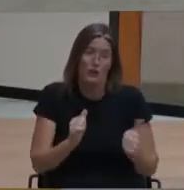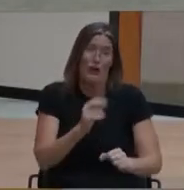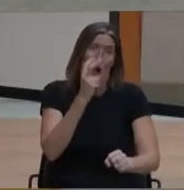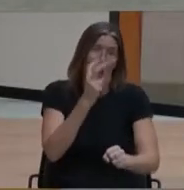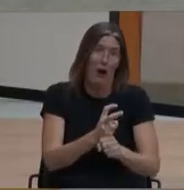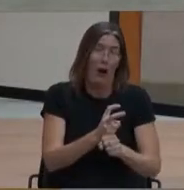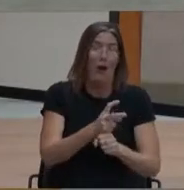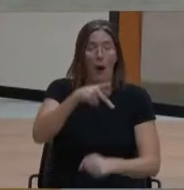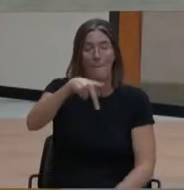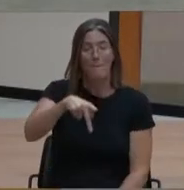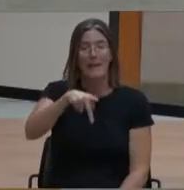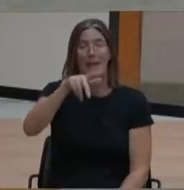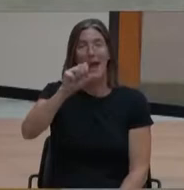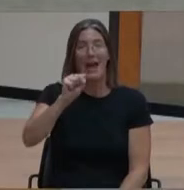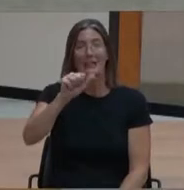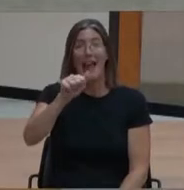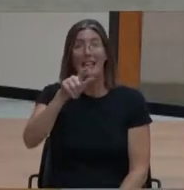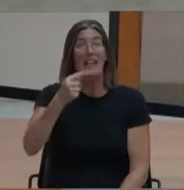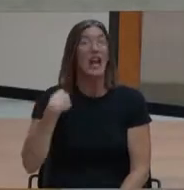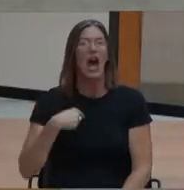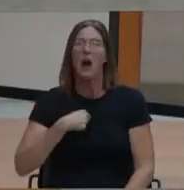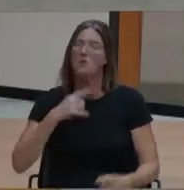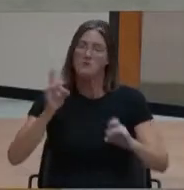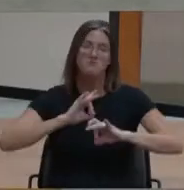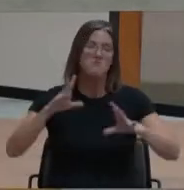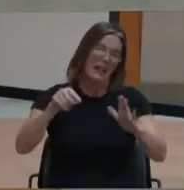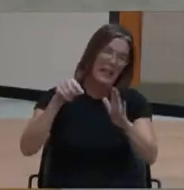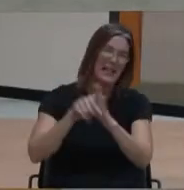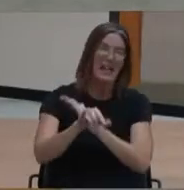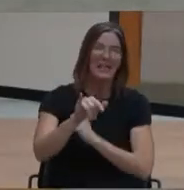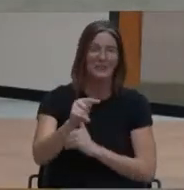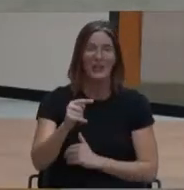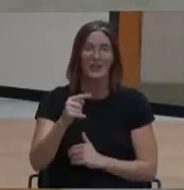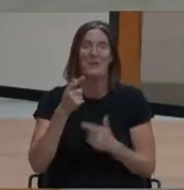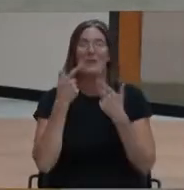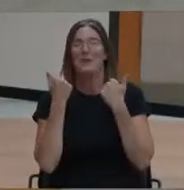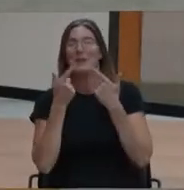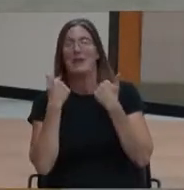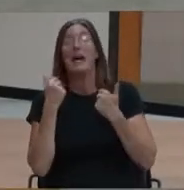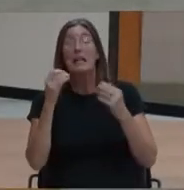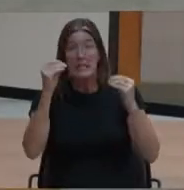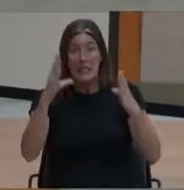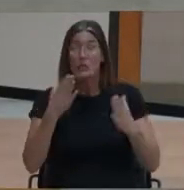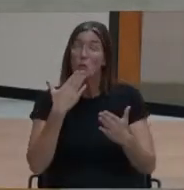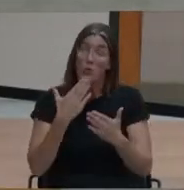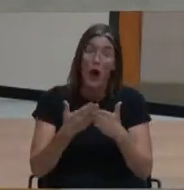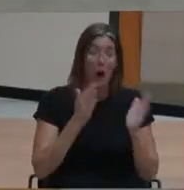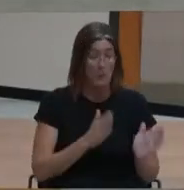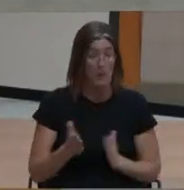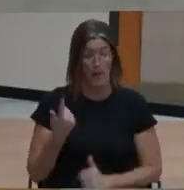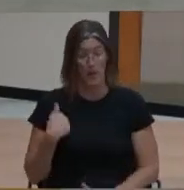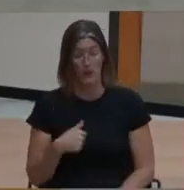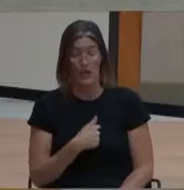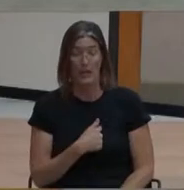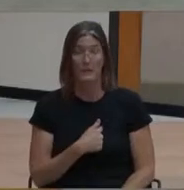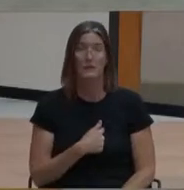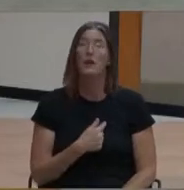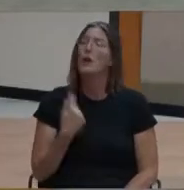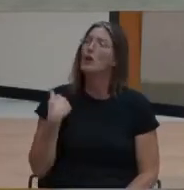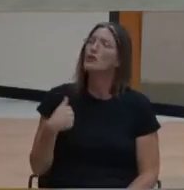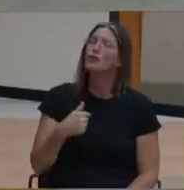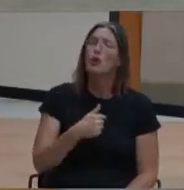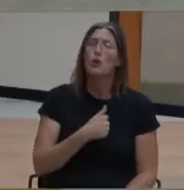teachers have been preparing us, and we felt confident with it. At Circulos, we continue to learn community spaces.